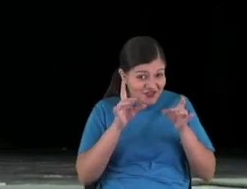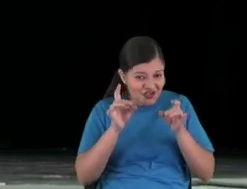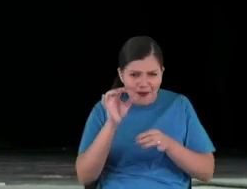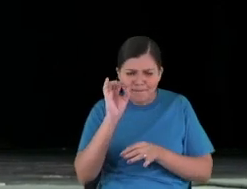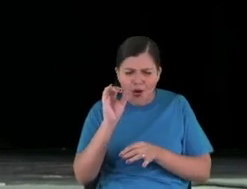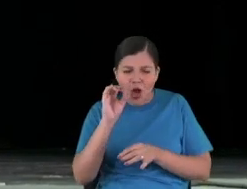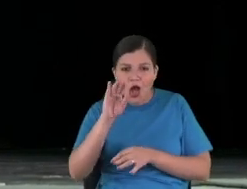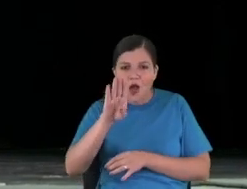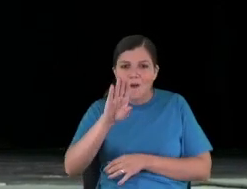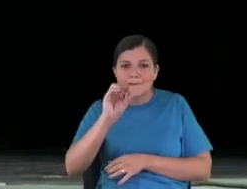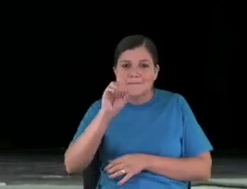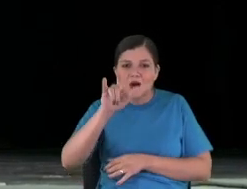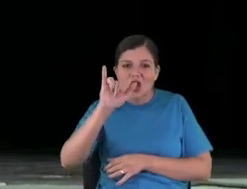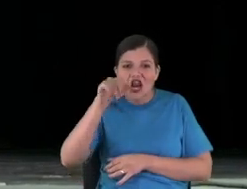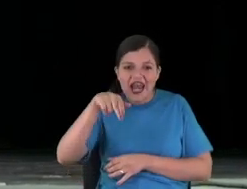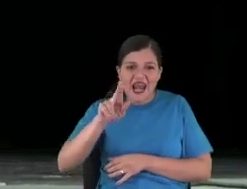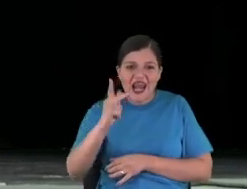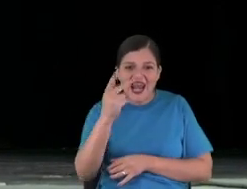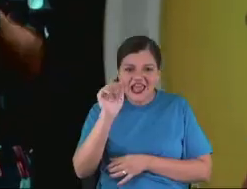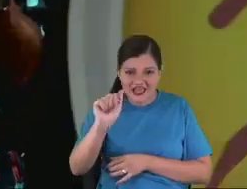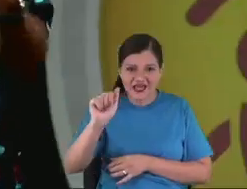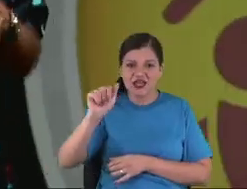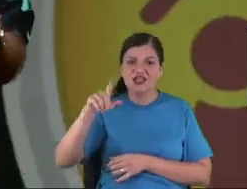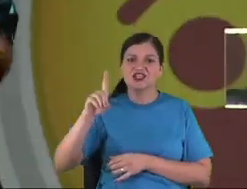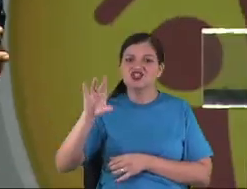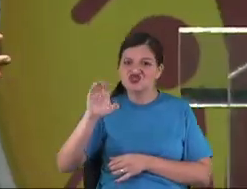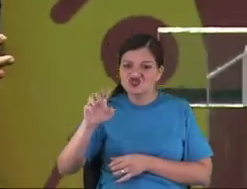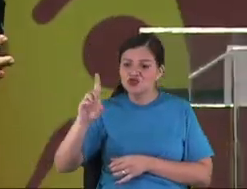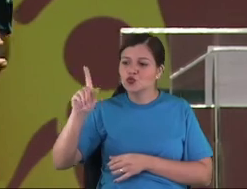small balls, we have play with them.